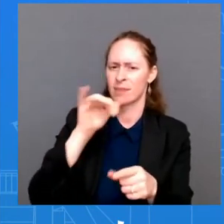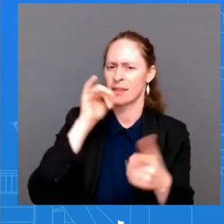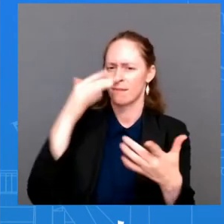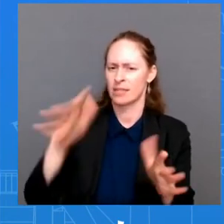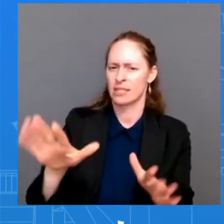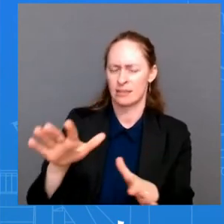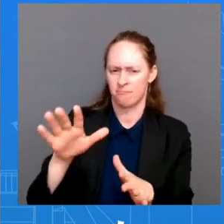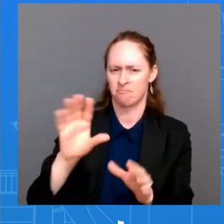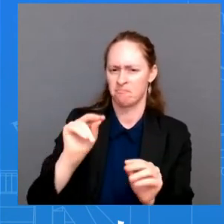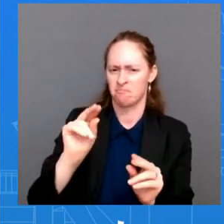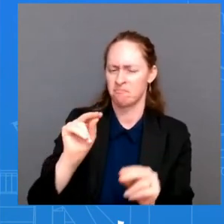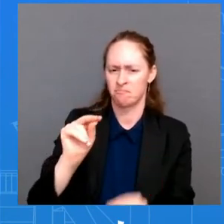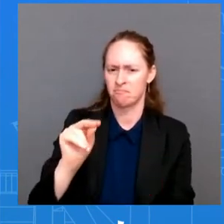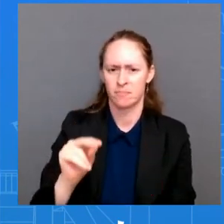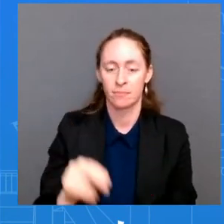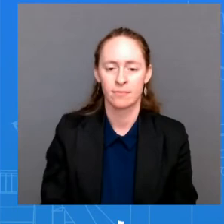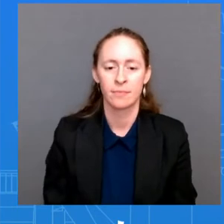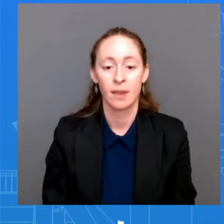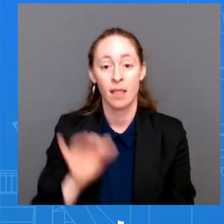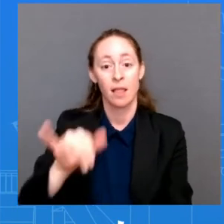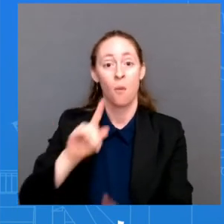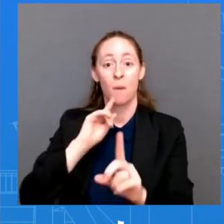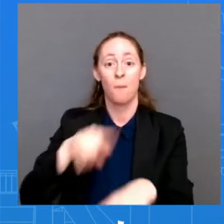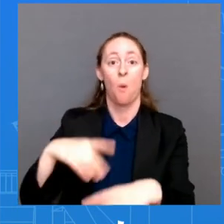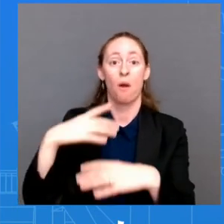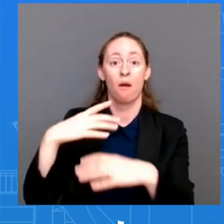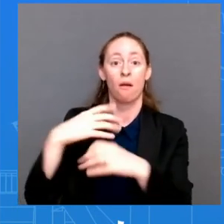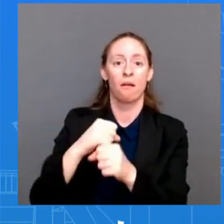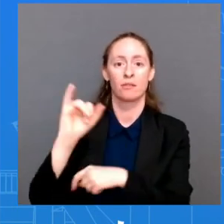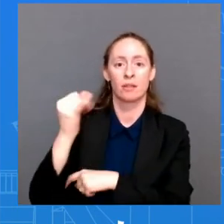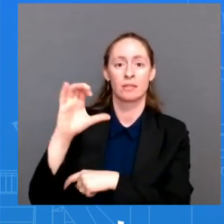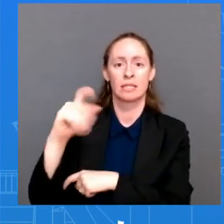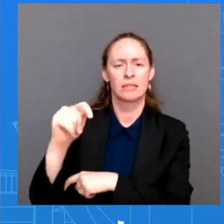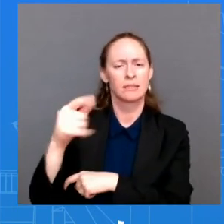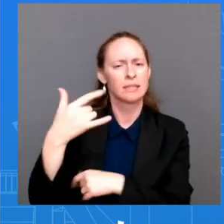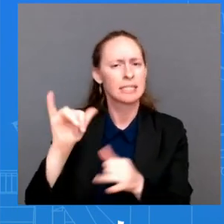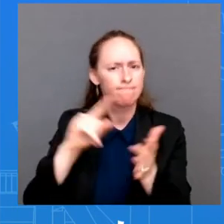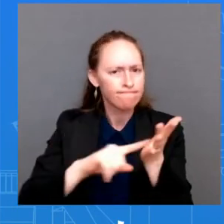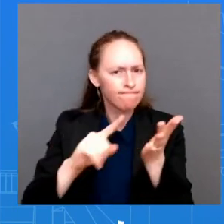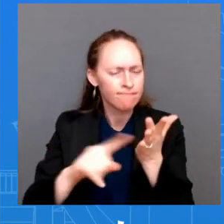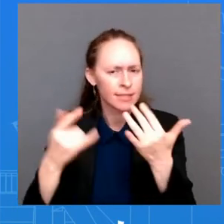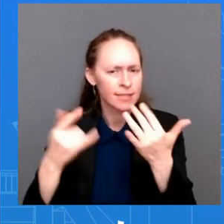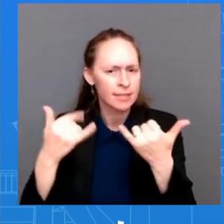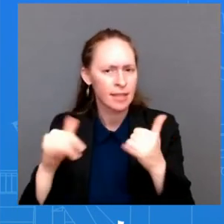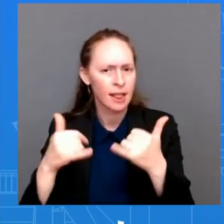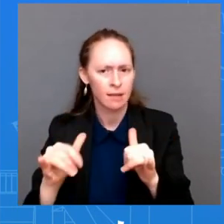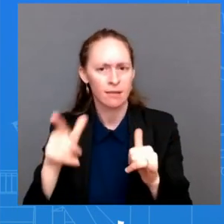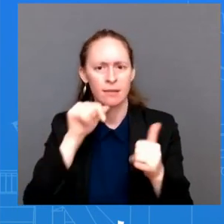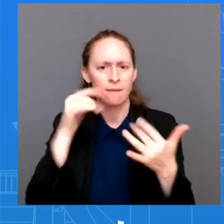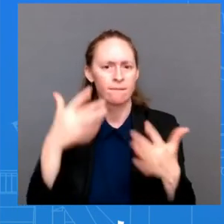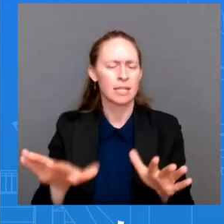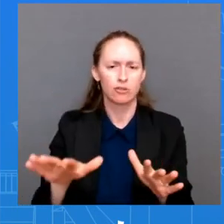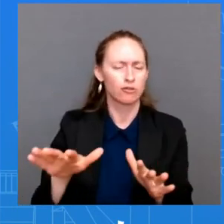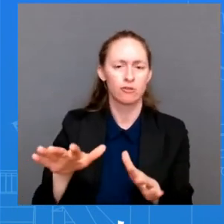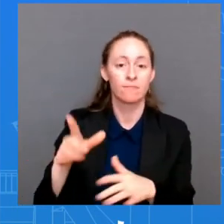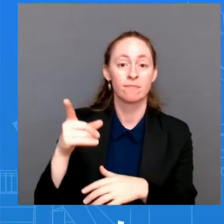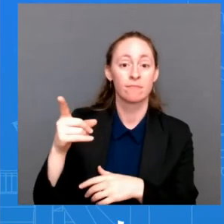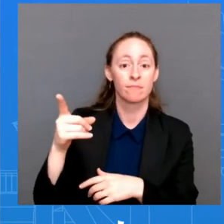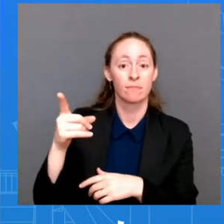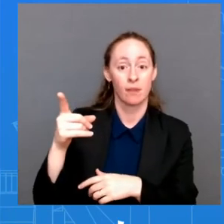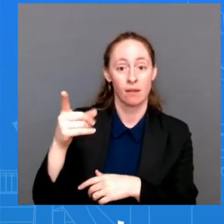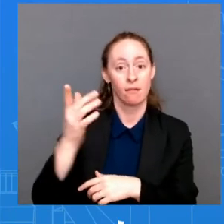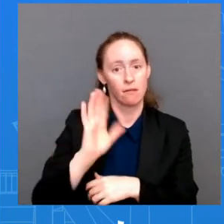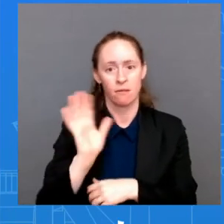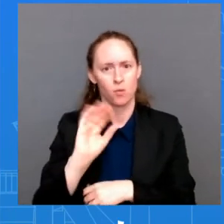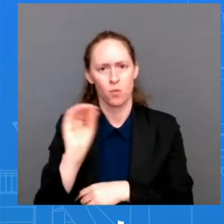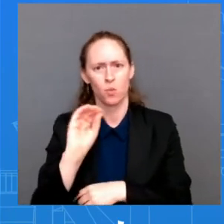that we're currently seeing is incomplete because it omits uh the actual benefits uh that americans would receive when it comes to prescription